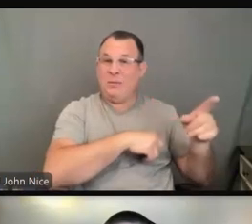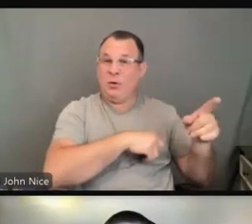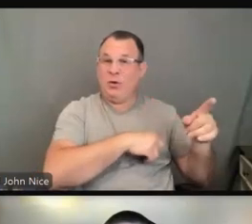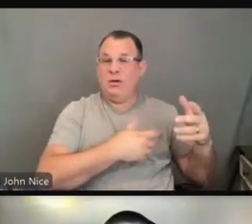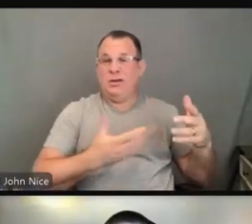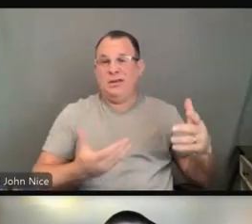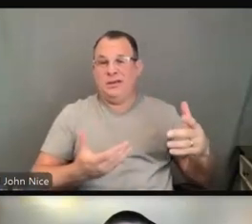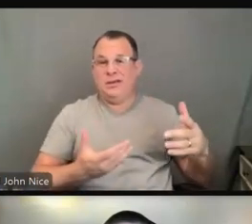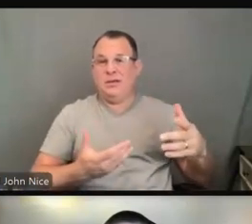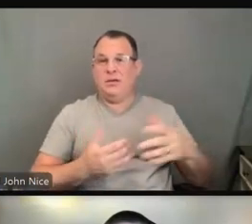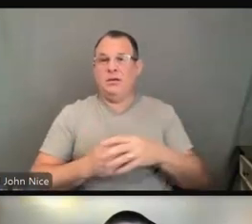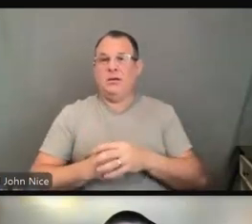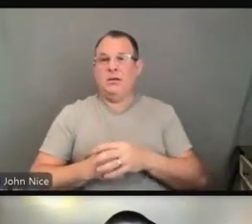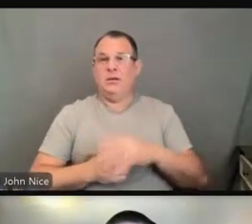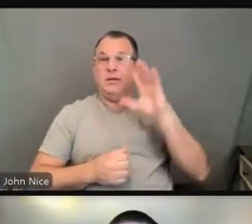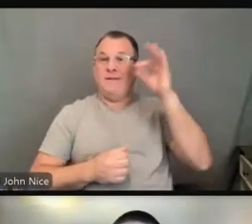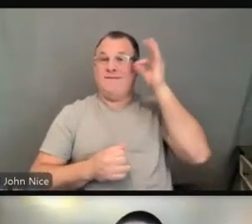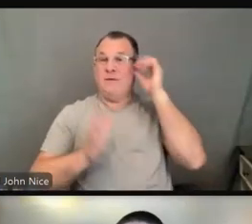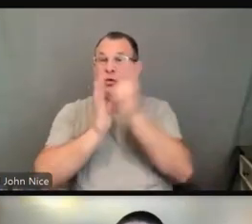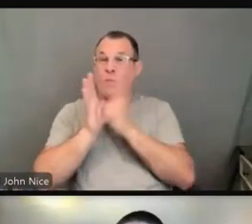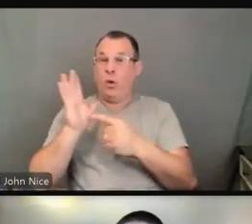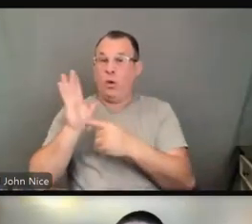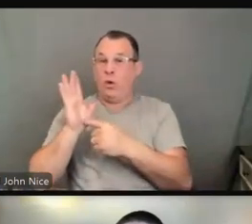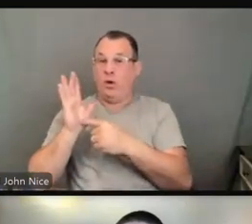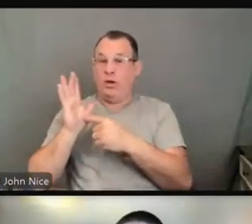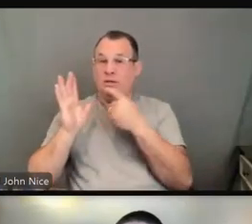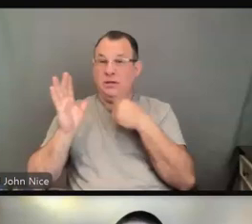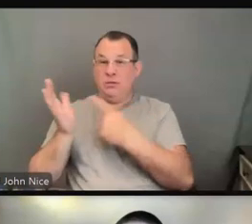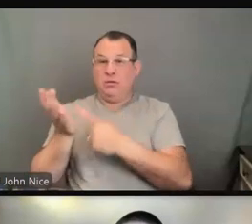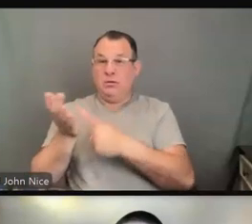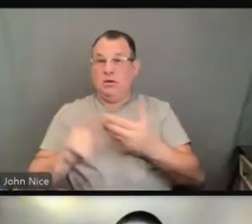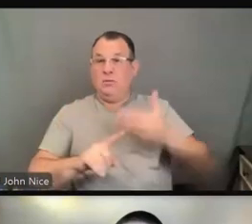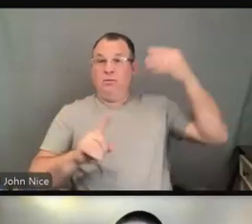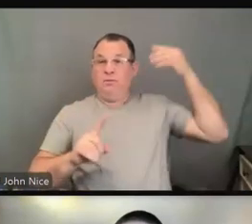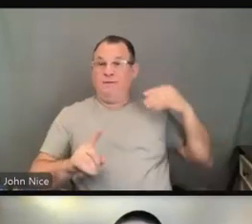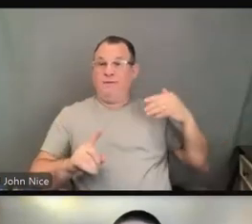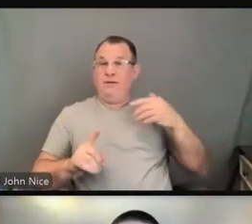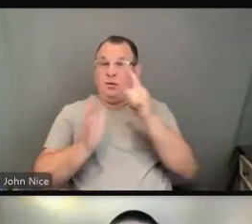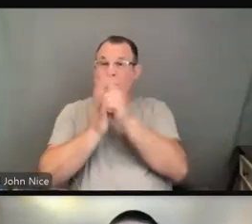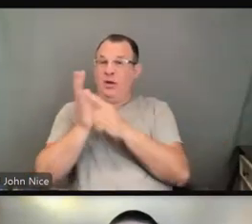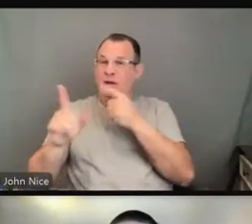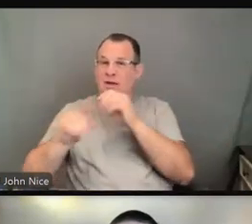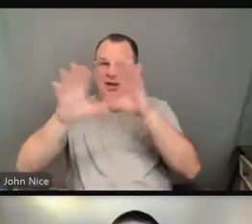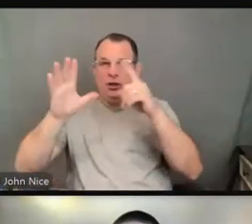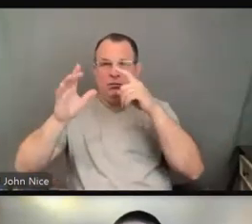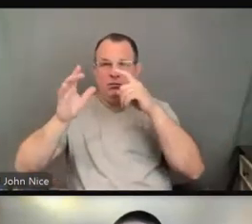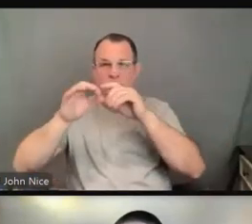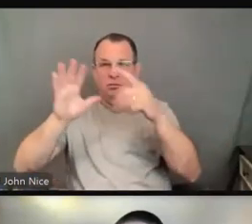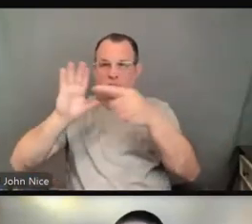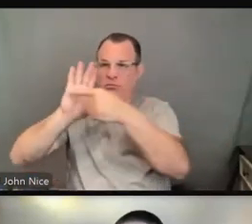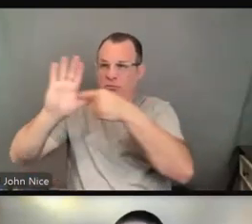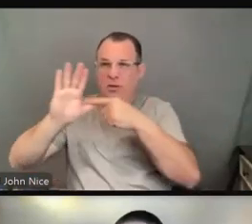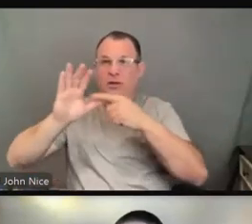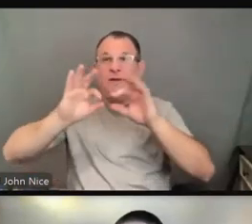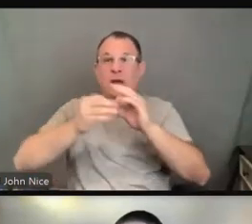The federal laws that we talked about before are very clear that family members interpreters or friends of the patient